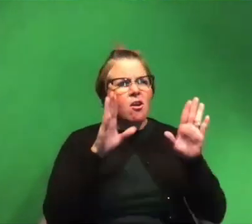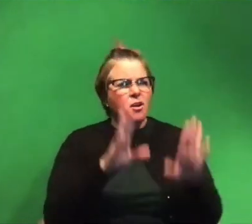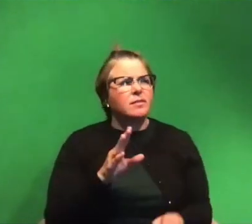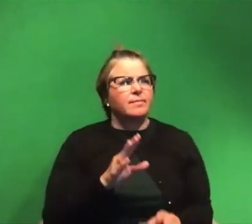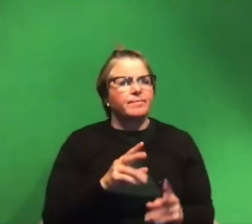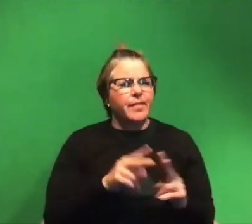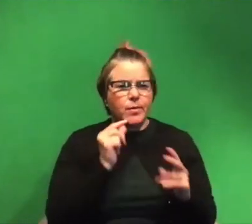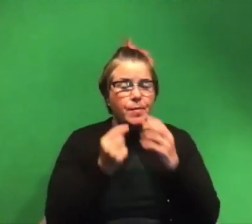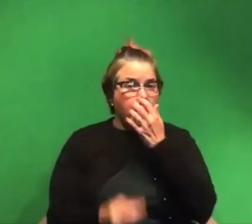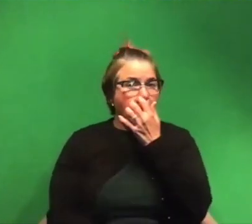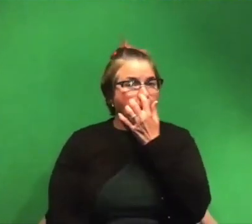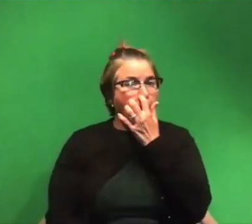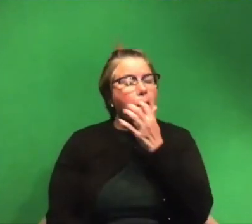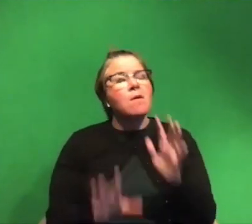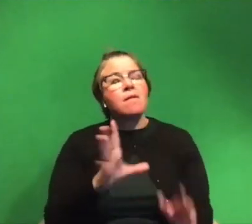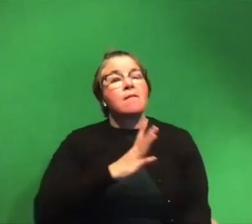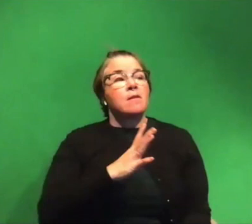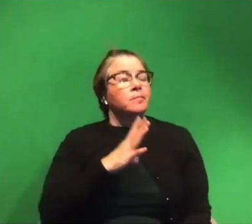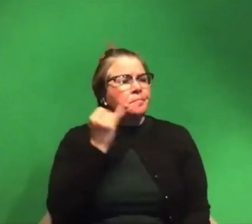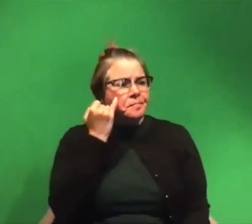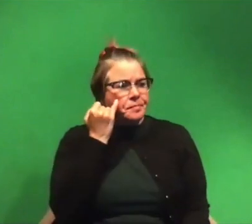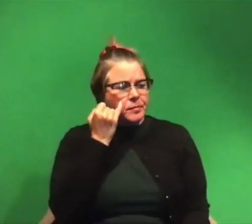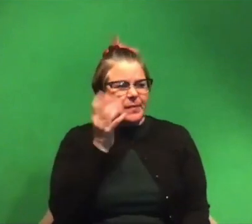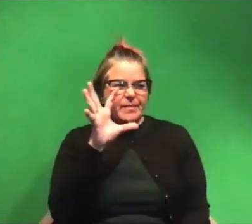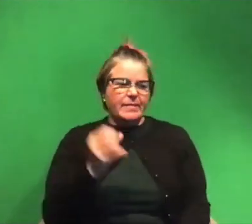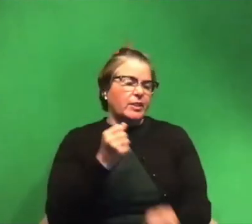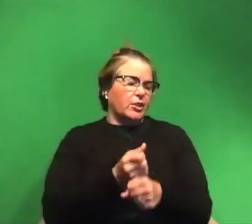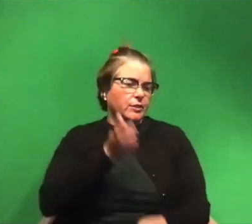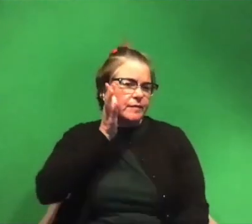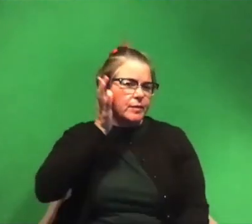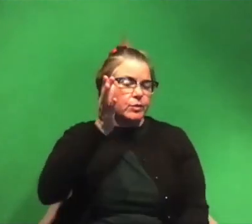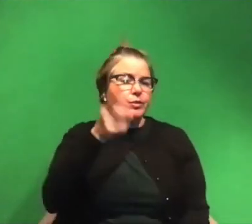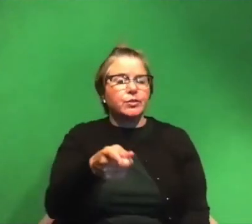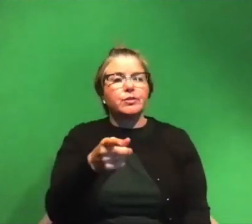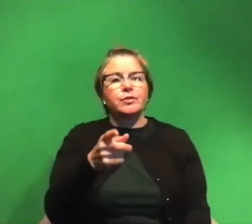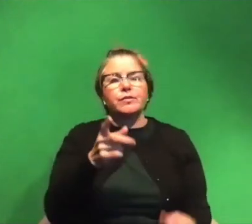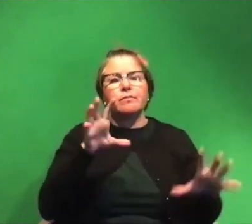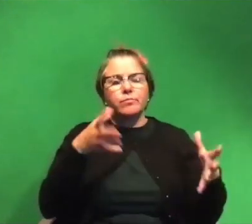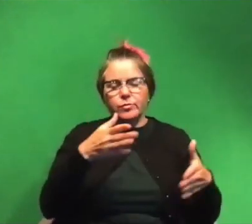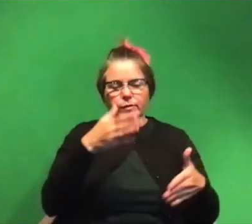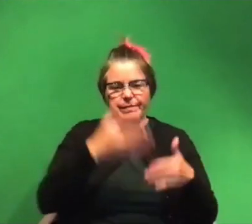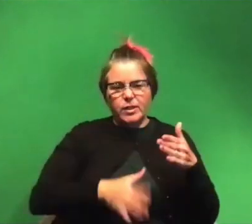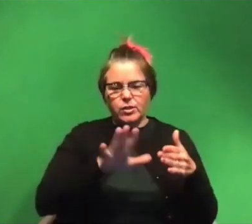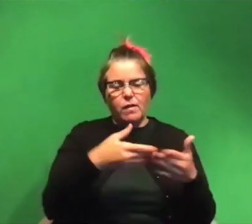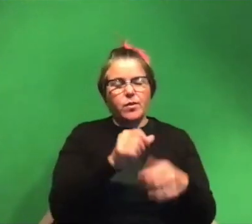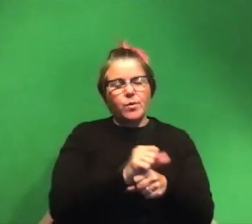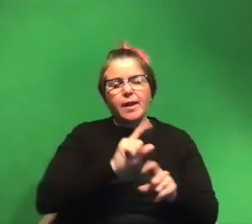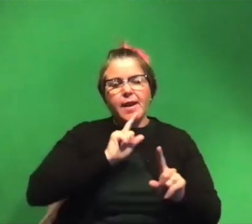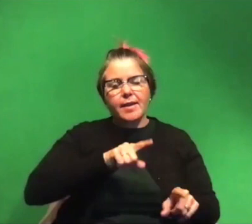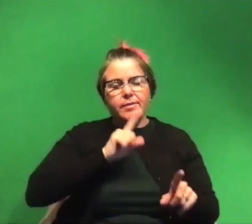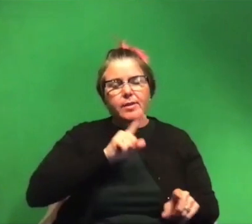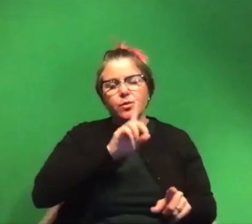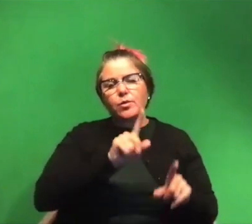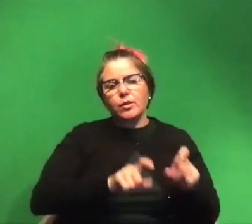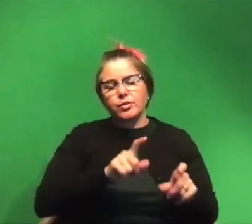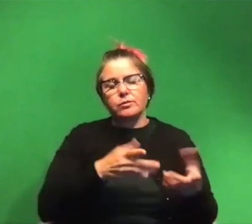so it's okay like let's say we're looking 50 years down the line you've done your body of work um you've answered the questions that you want to answer